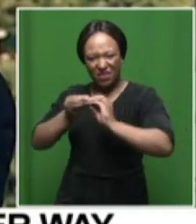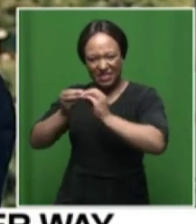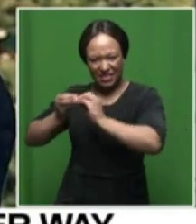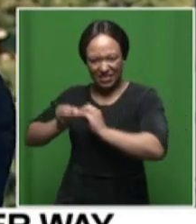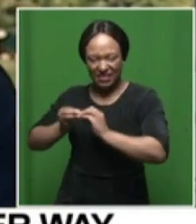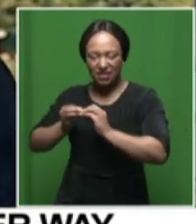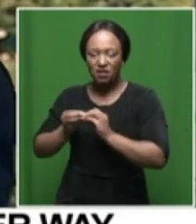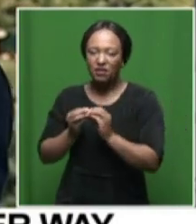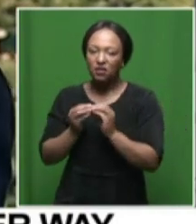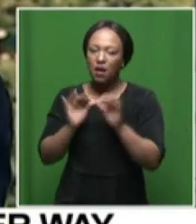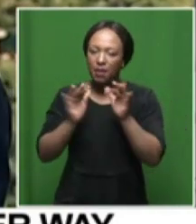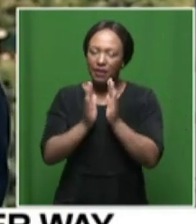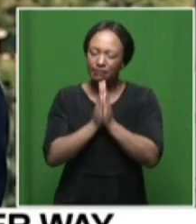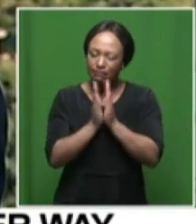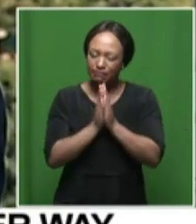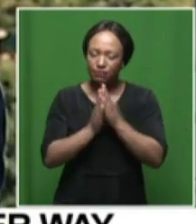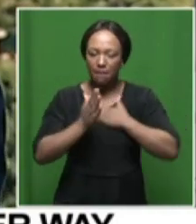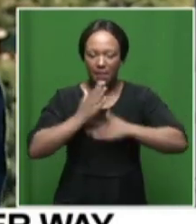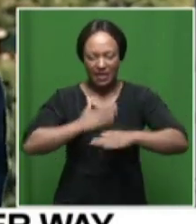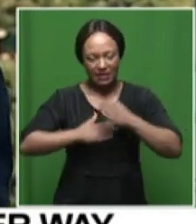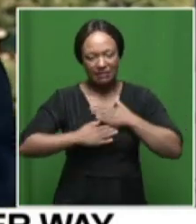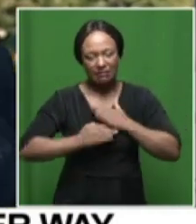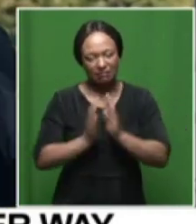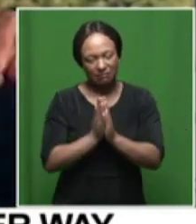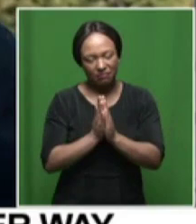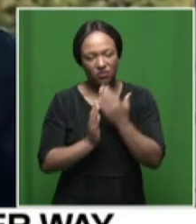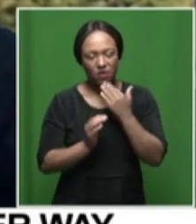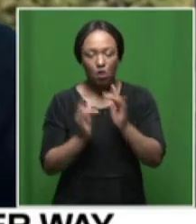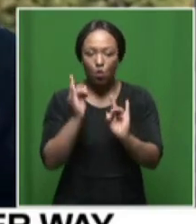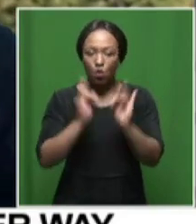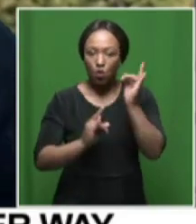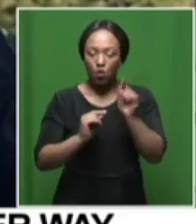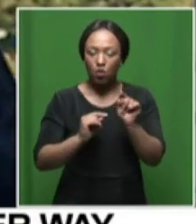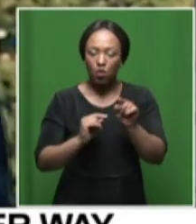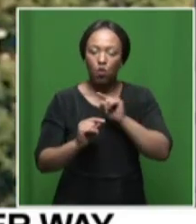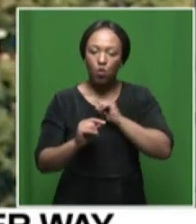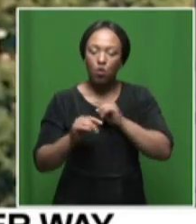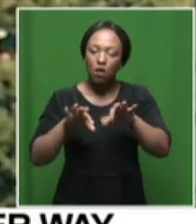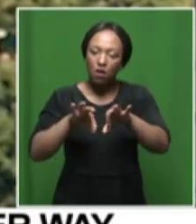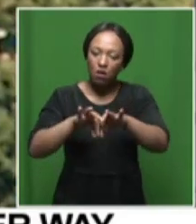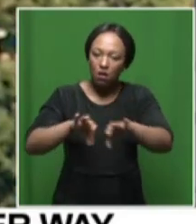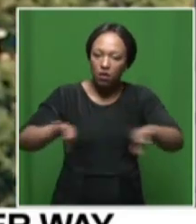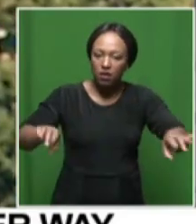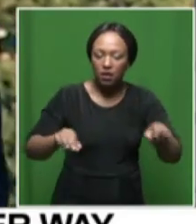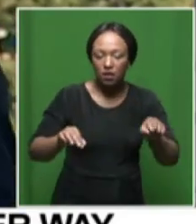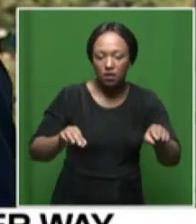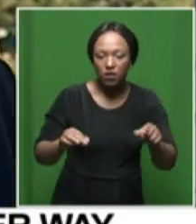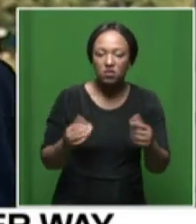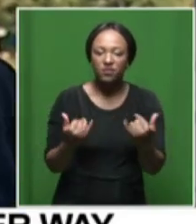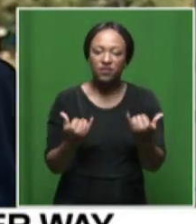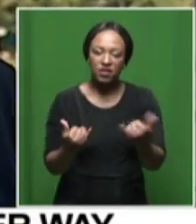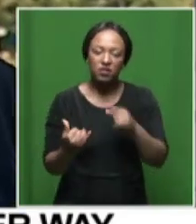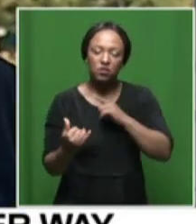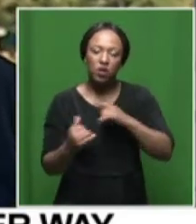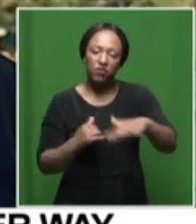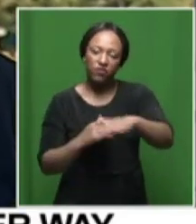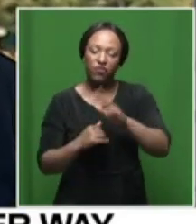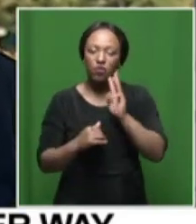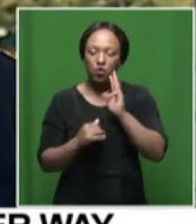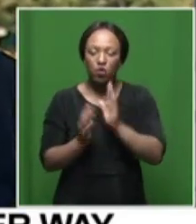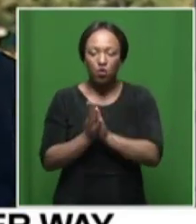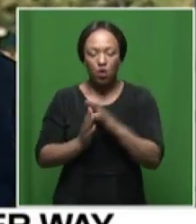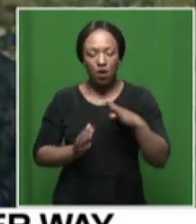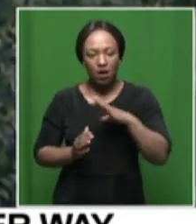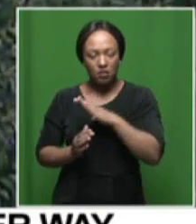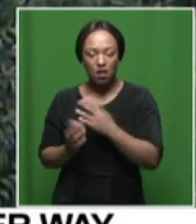we are appealing to people to be patient with us currently the city is fixing the pipe that that provide fit in this area of water well counselor we